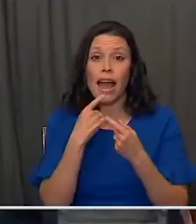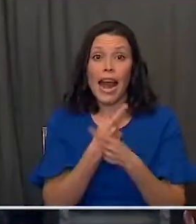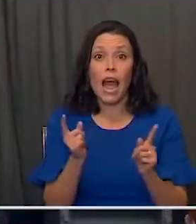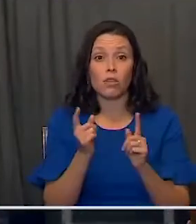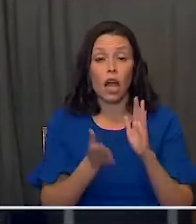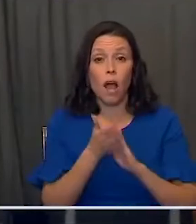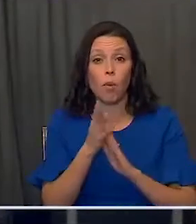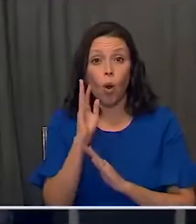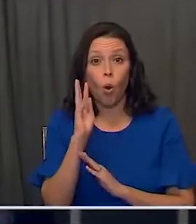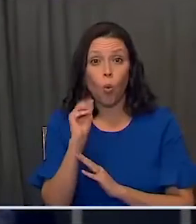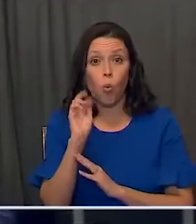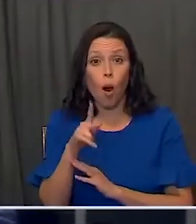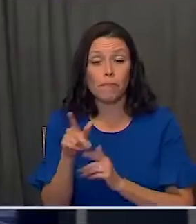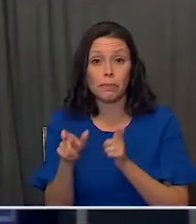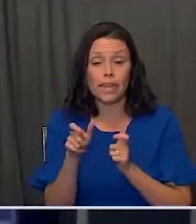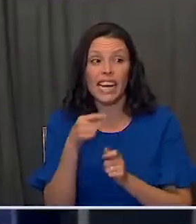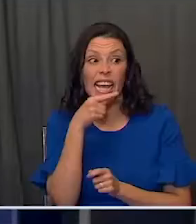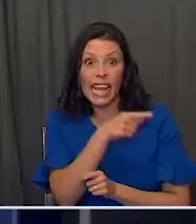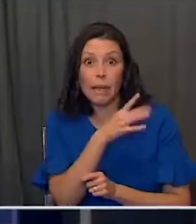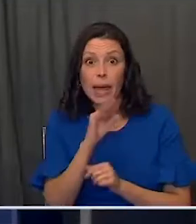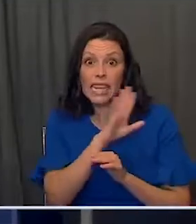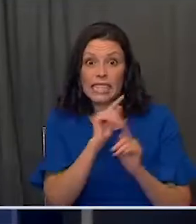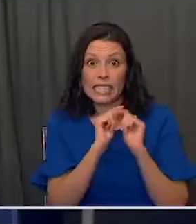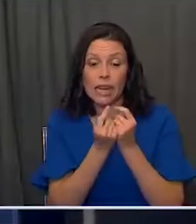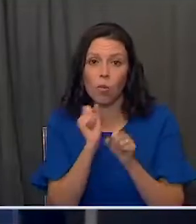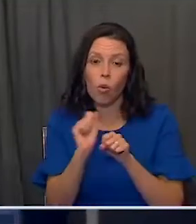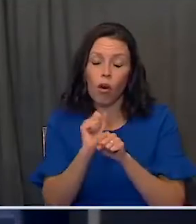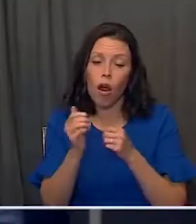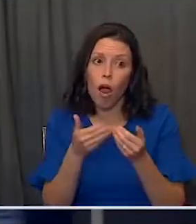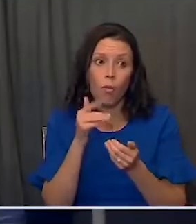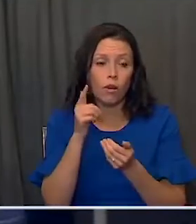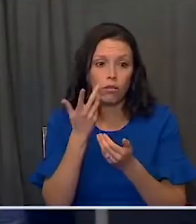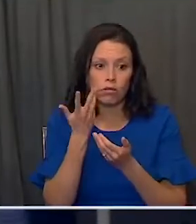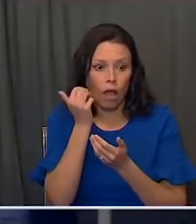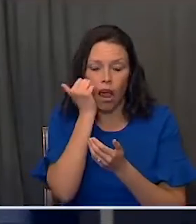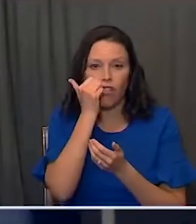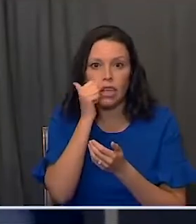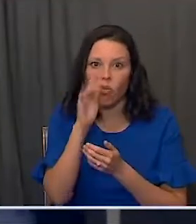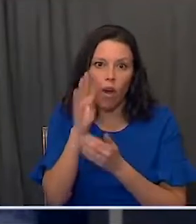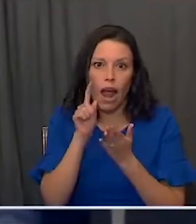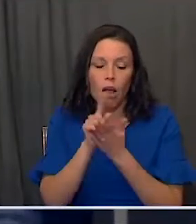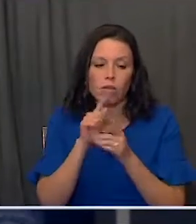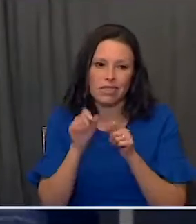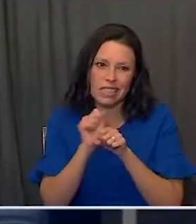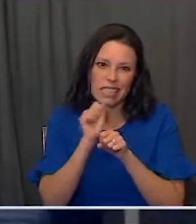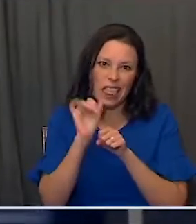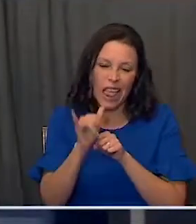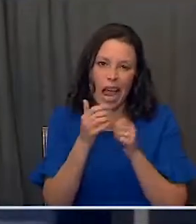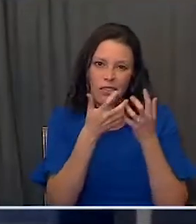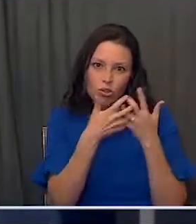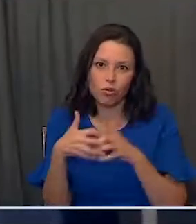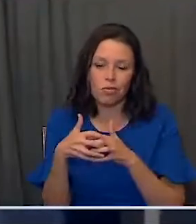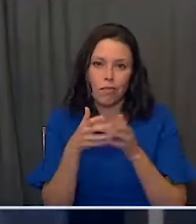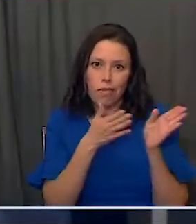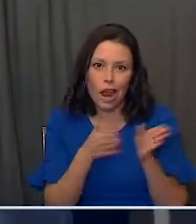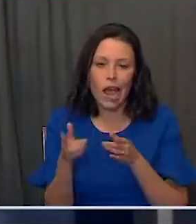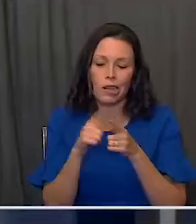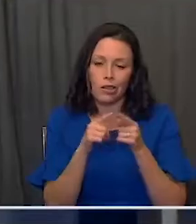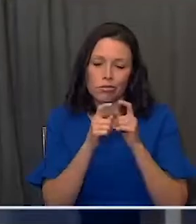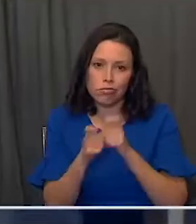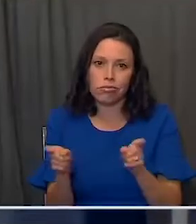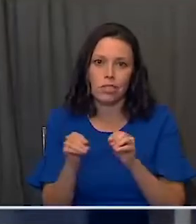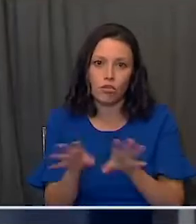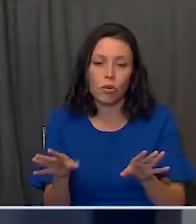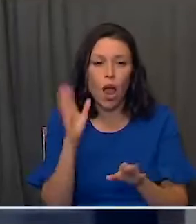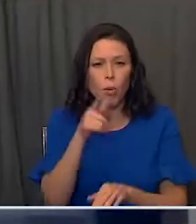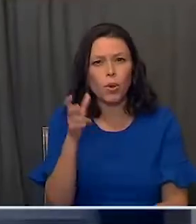General Perna and his team have been working literally around the clock to build a distribution plan that you see that's in effect. And I hope